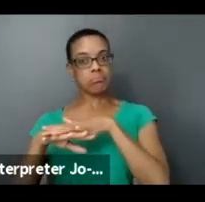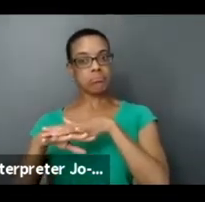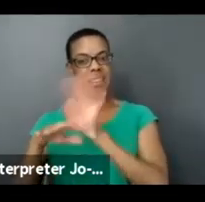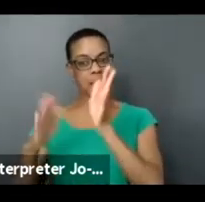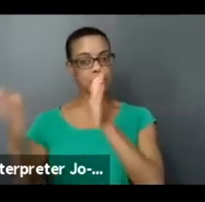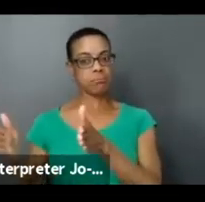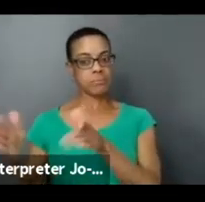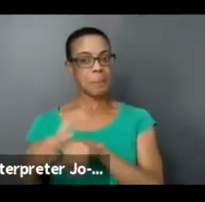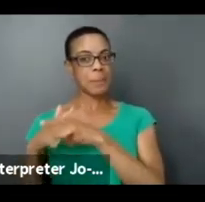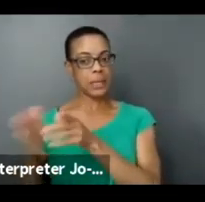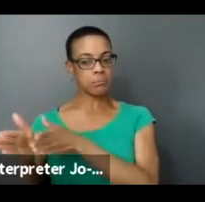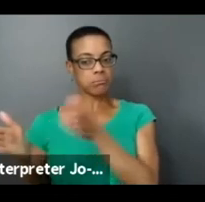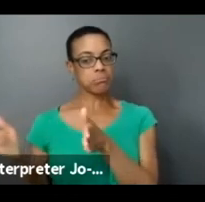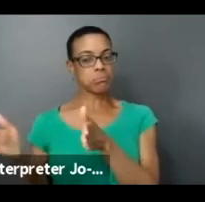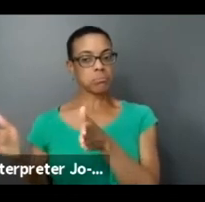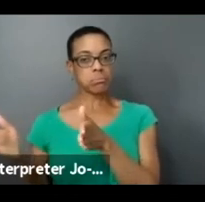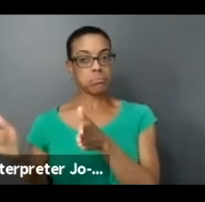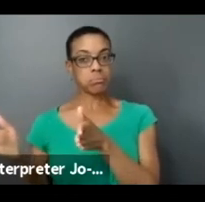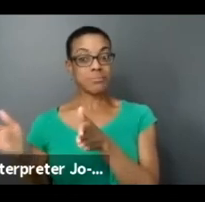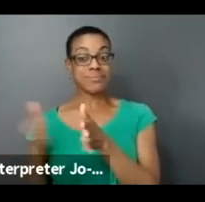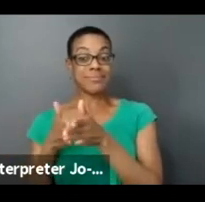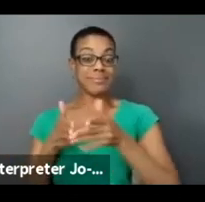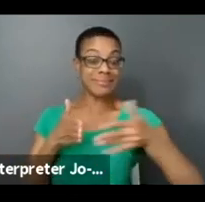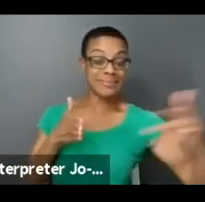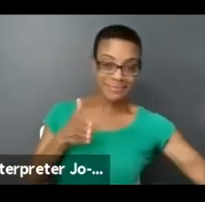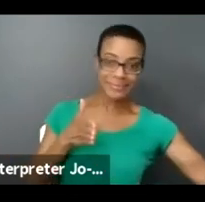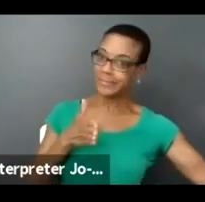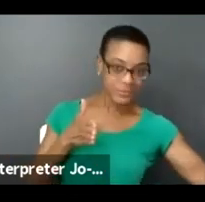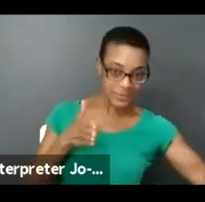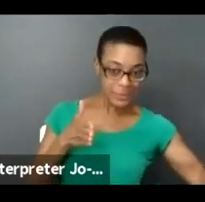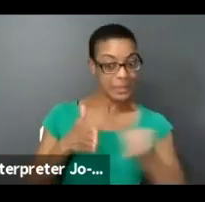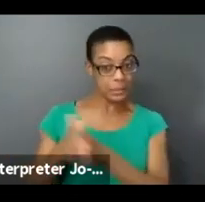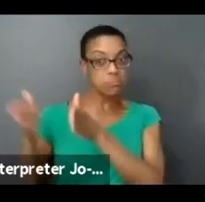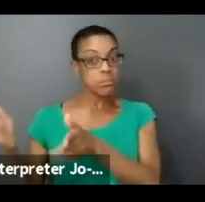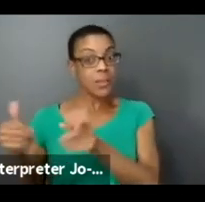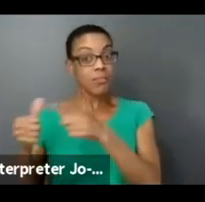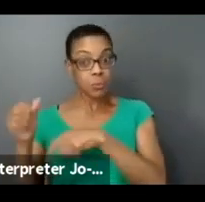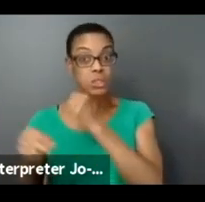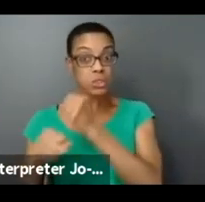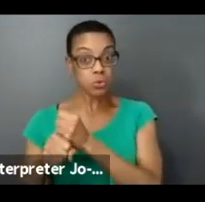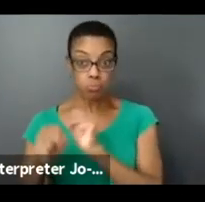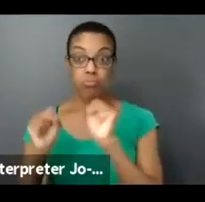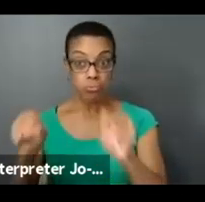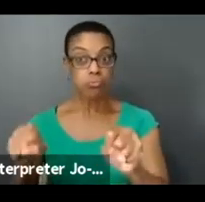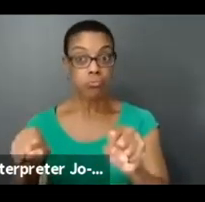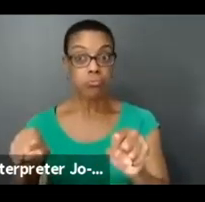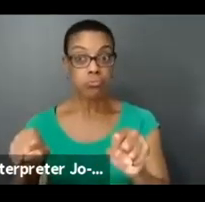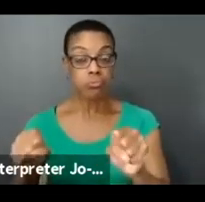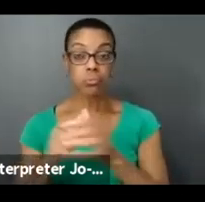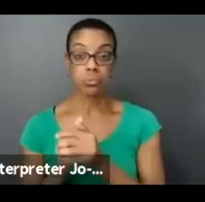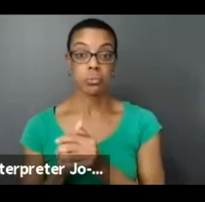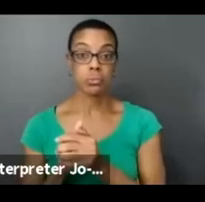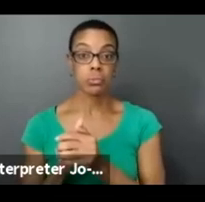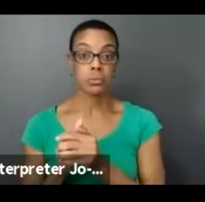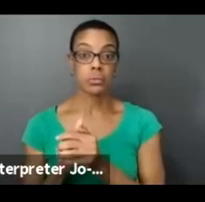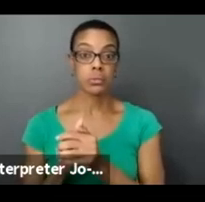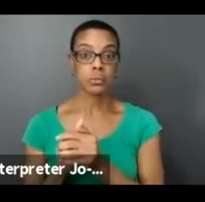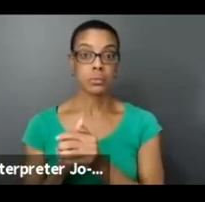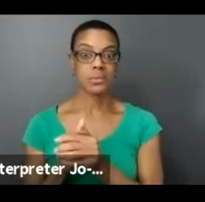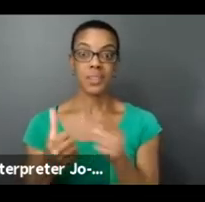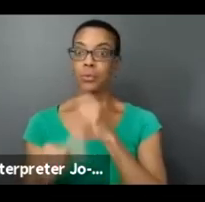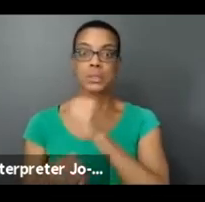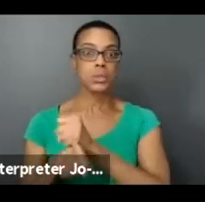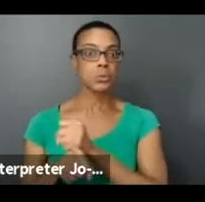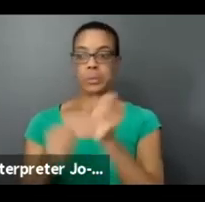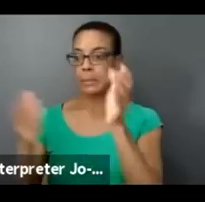whatever process or stage of your project that you're in. So if you require some time in the first year to plan, for